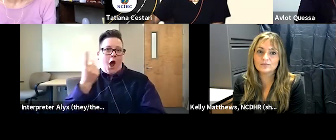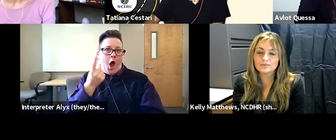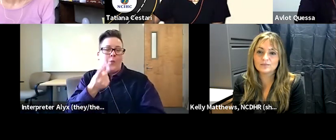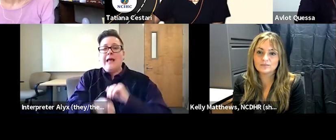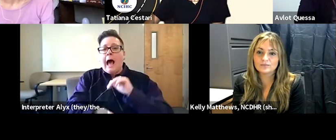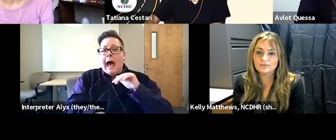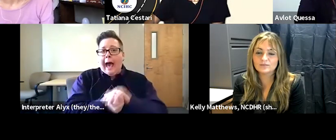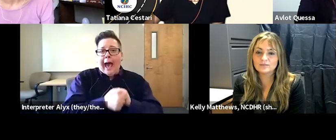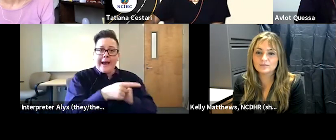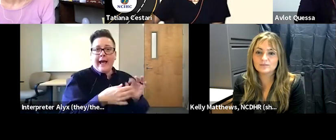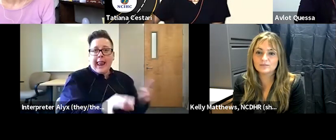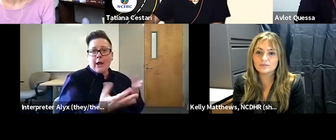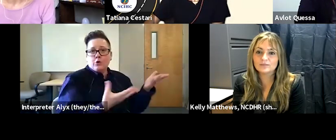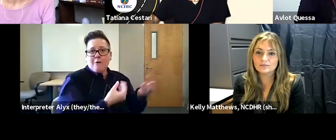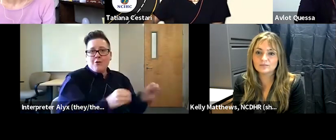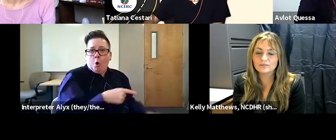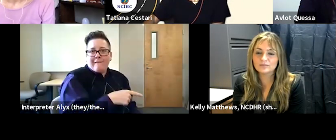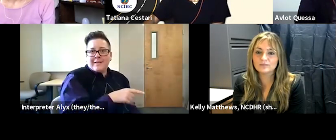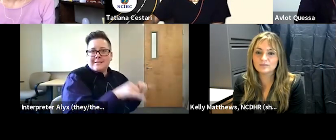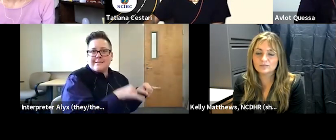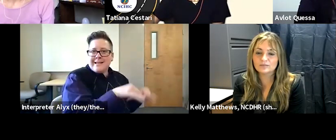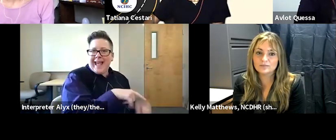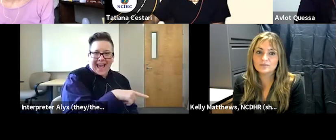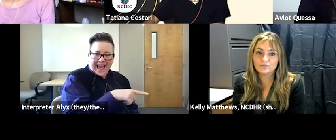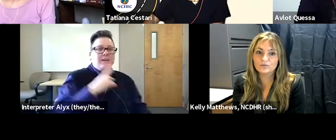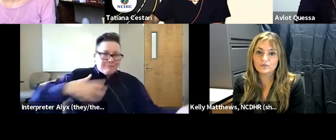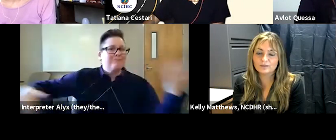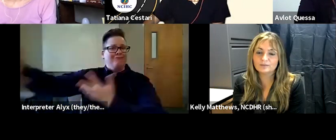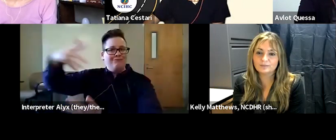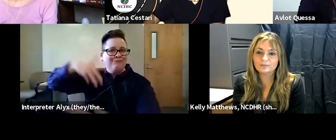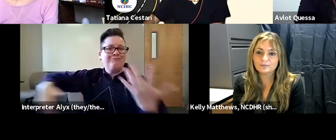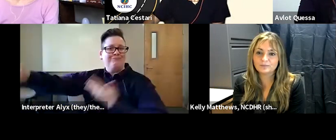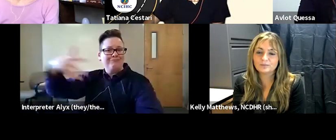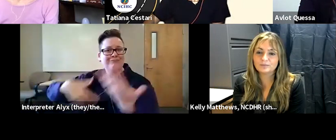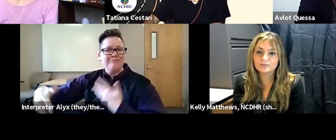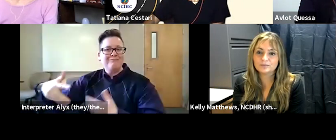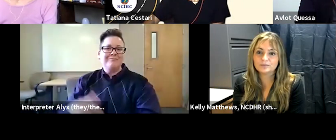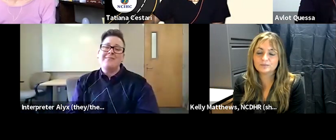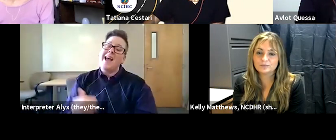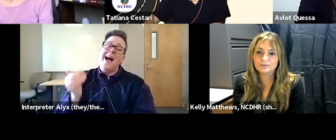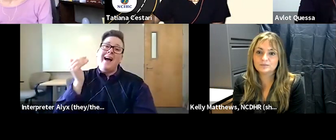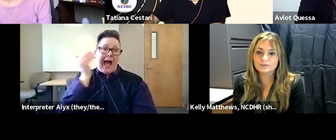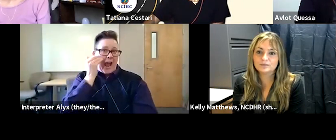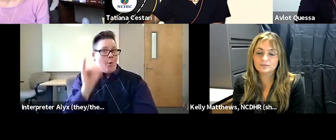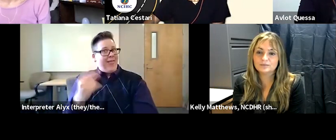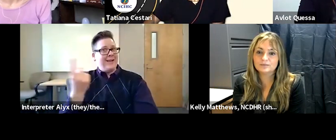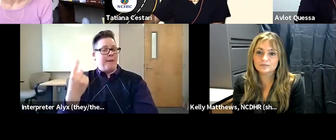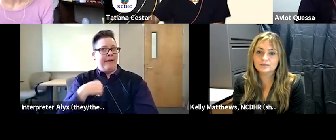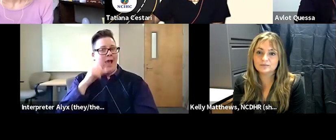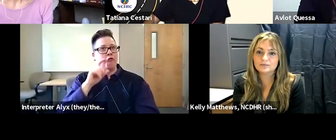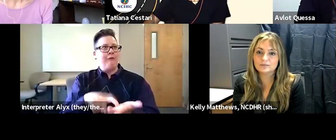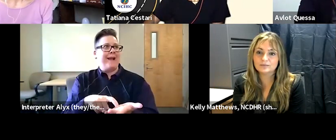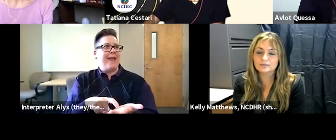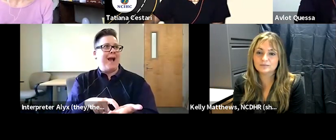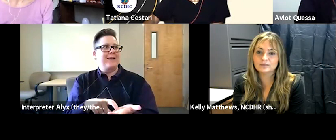language services offices right and i'm and i um i know that that's something i recognized i